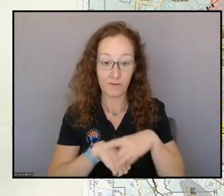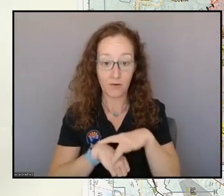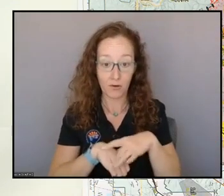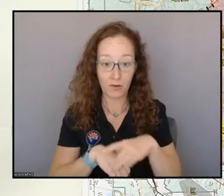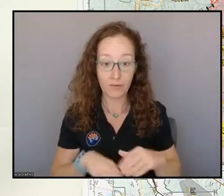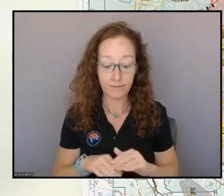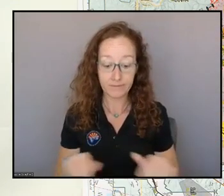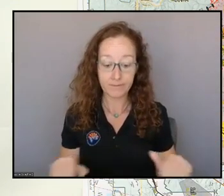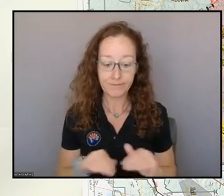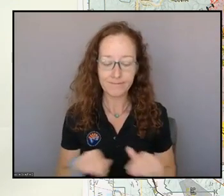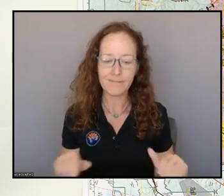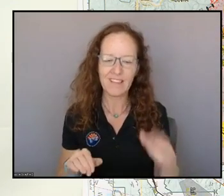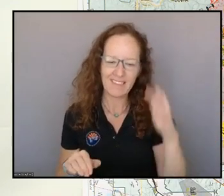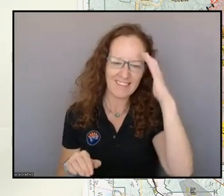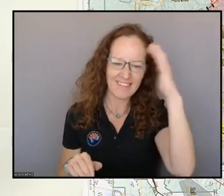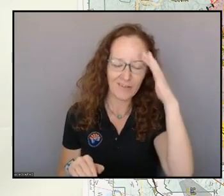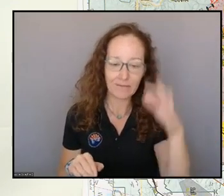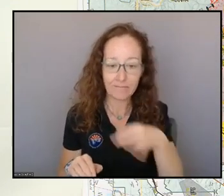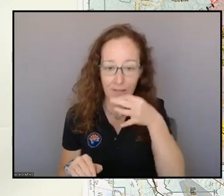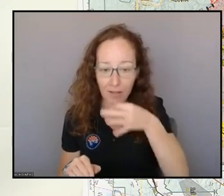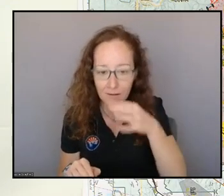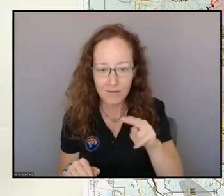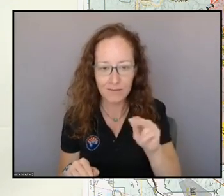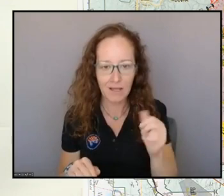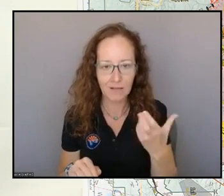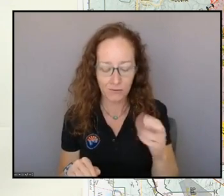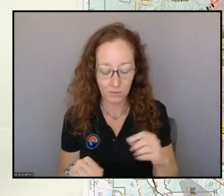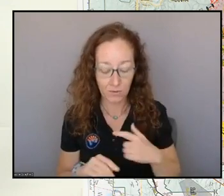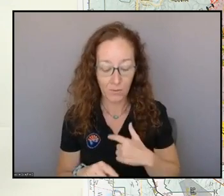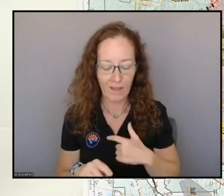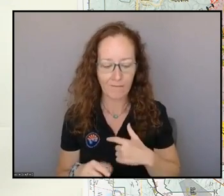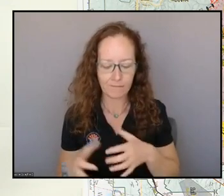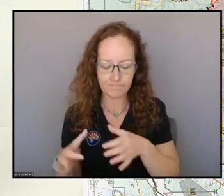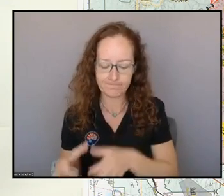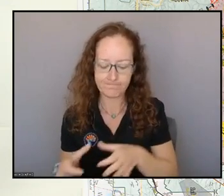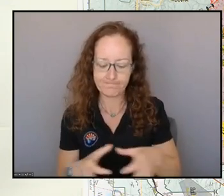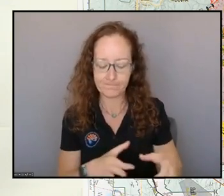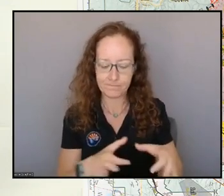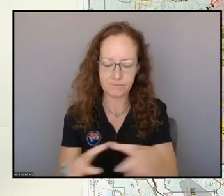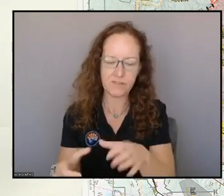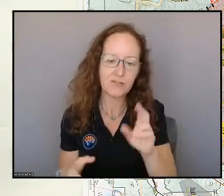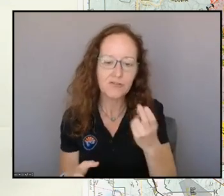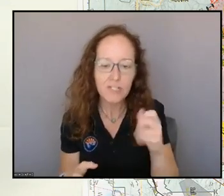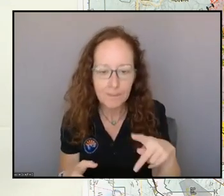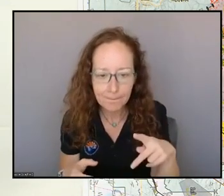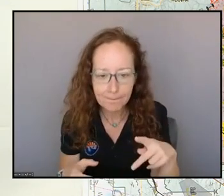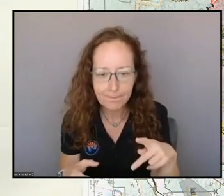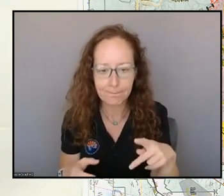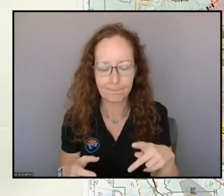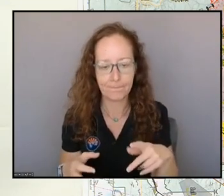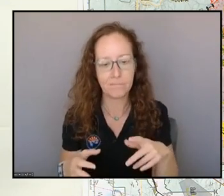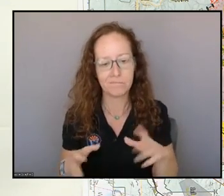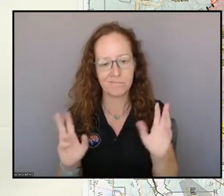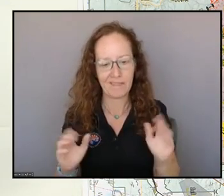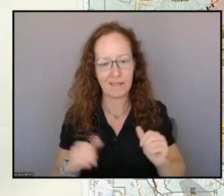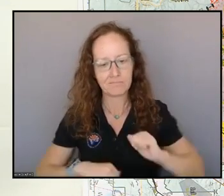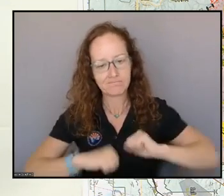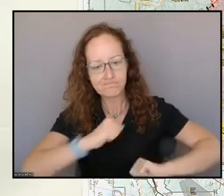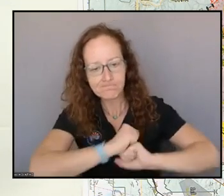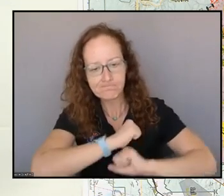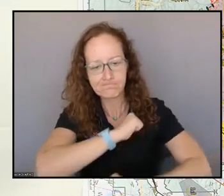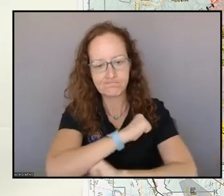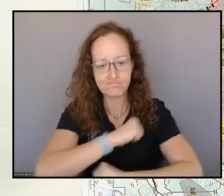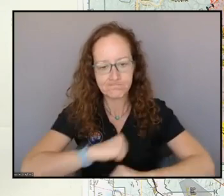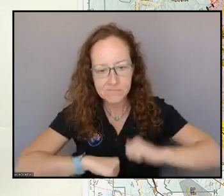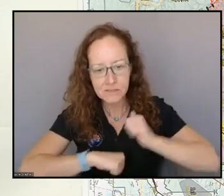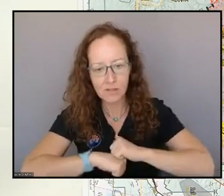of the more stable, solid sort of situation going on. As we get up into the 700 millibar